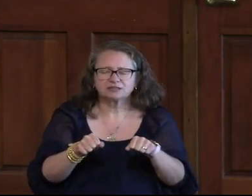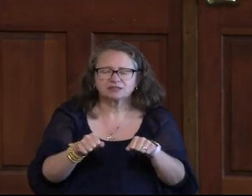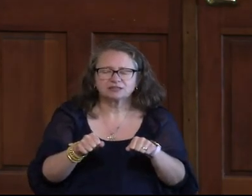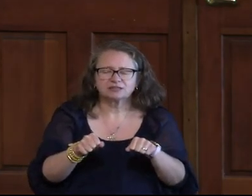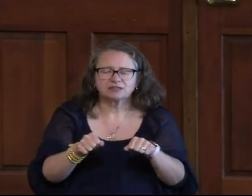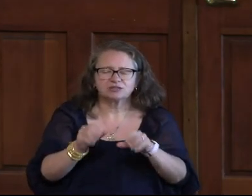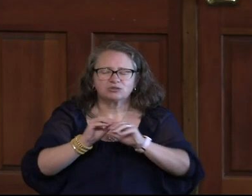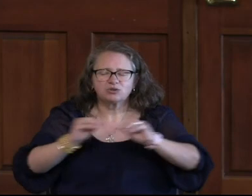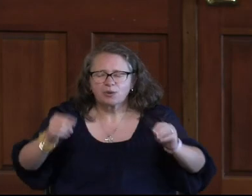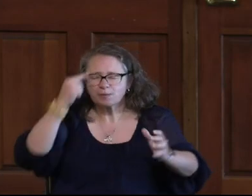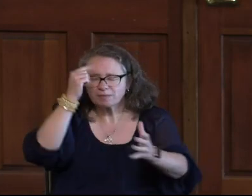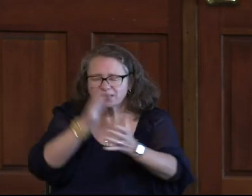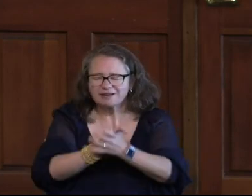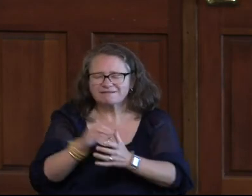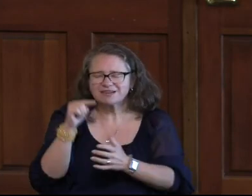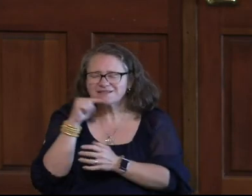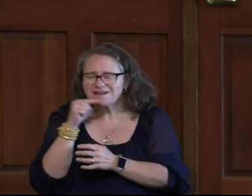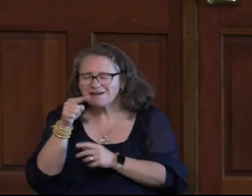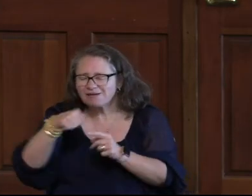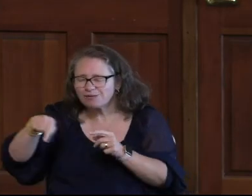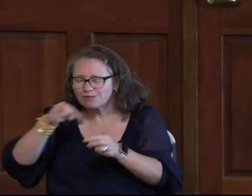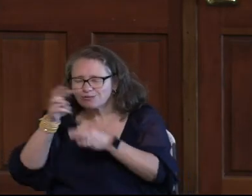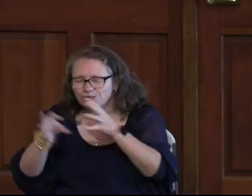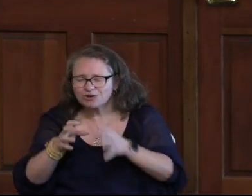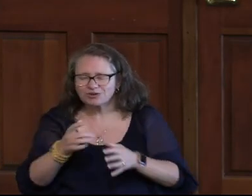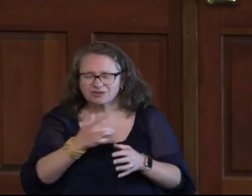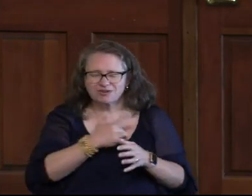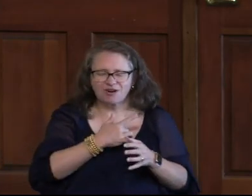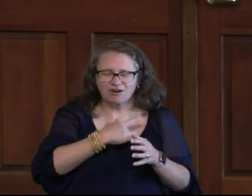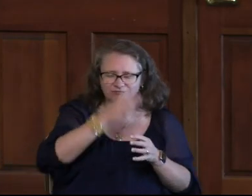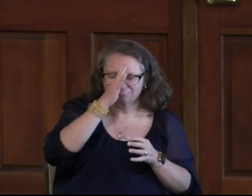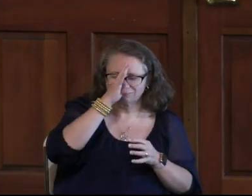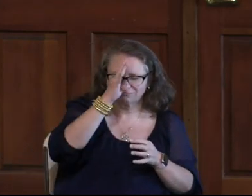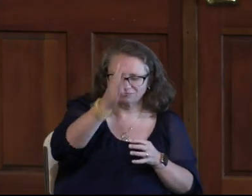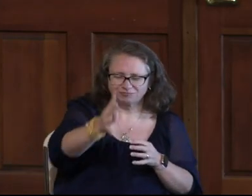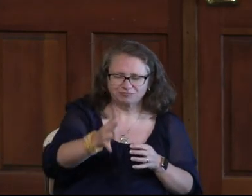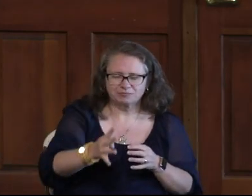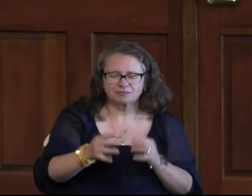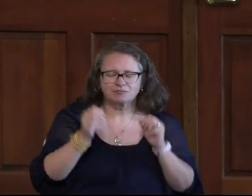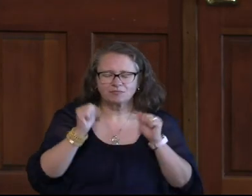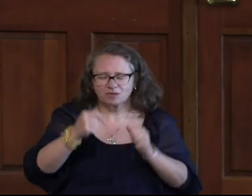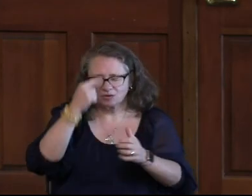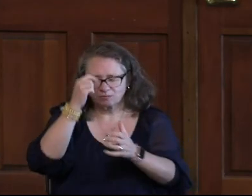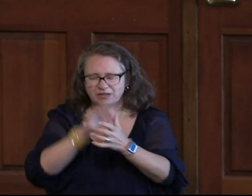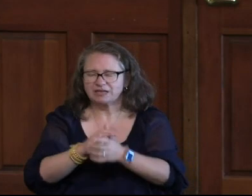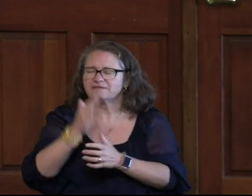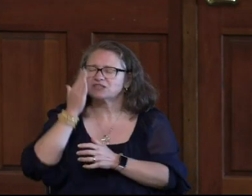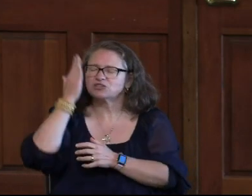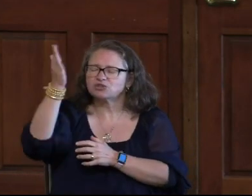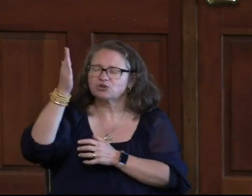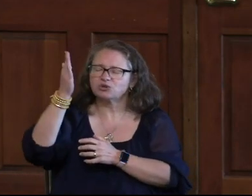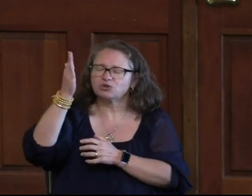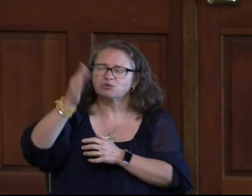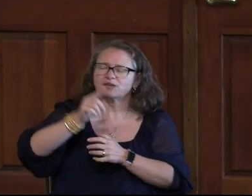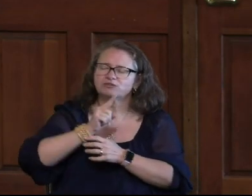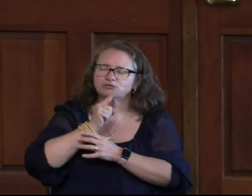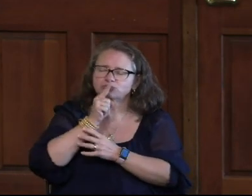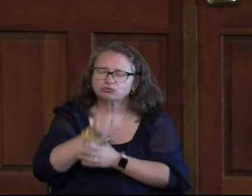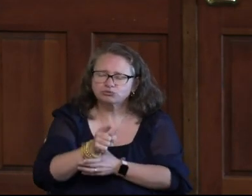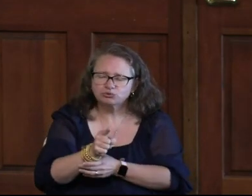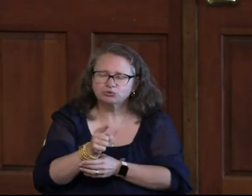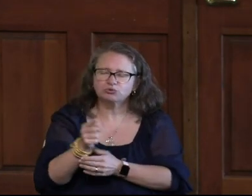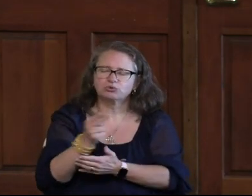lies of the world and the lies that our heart makes up. But that we might believe you because you are true.